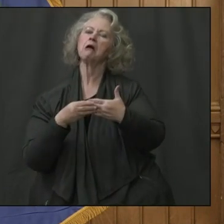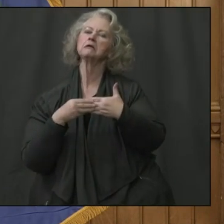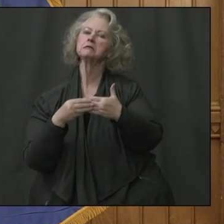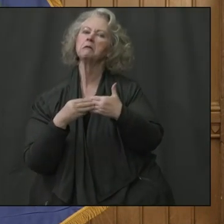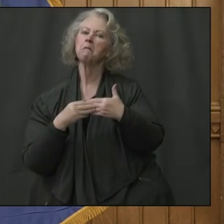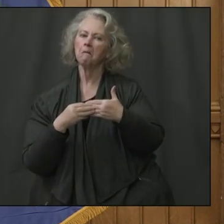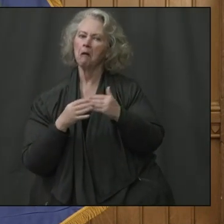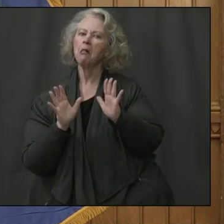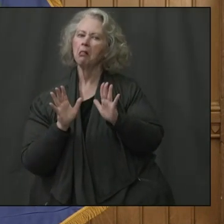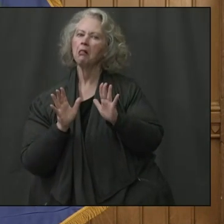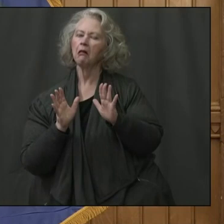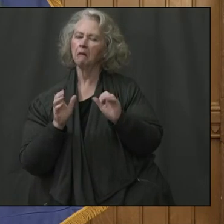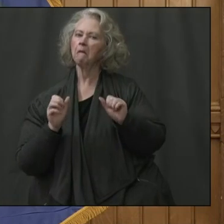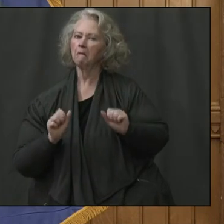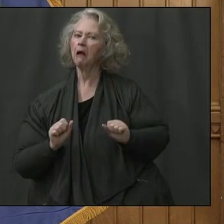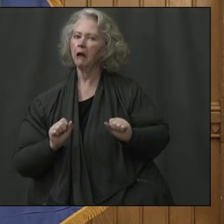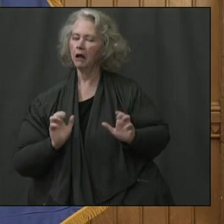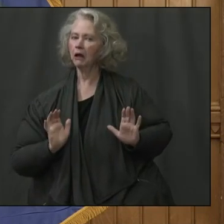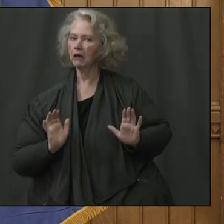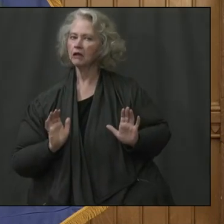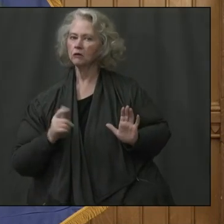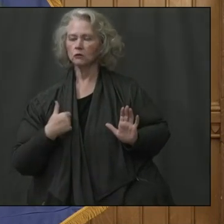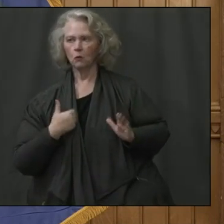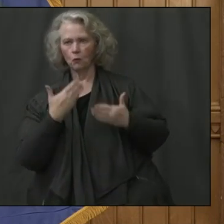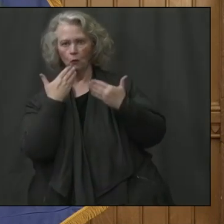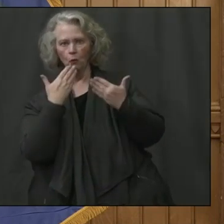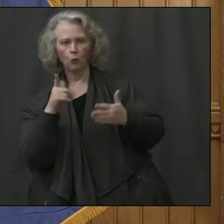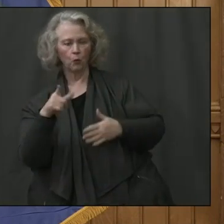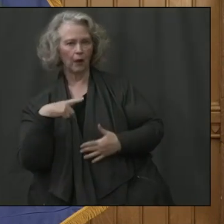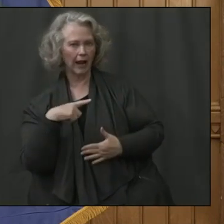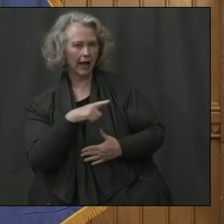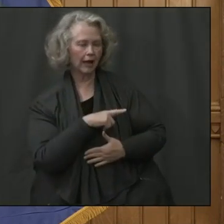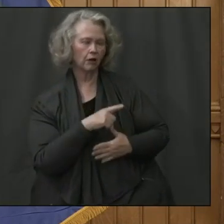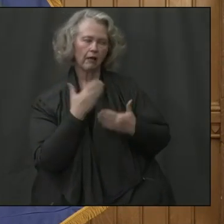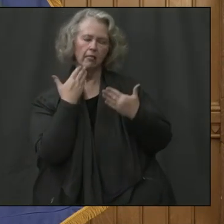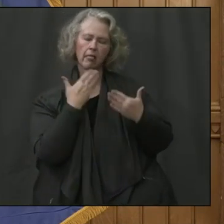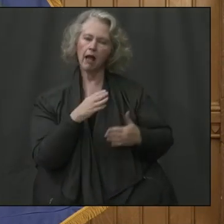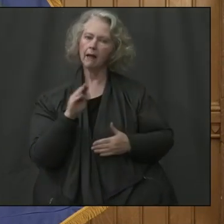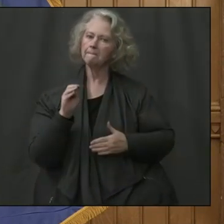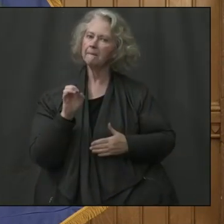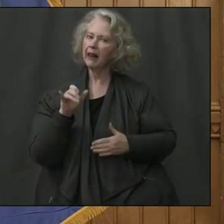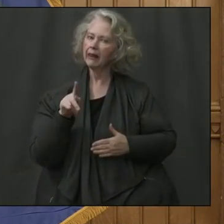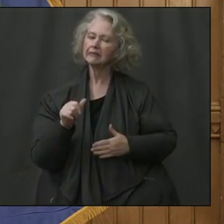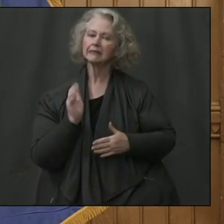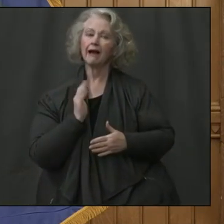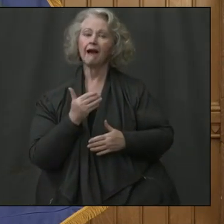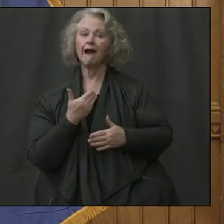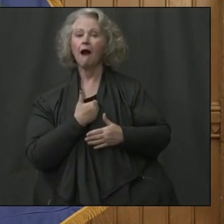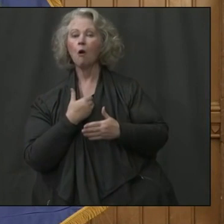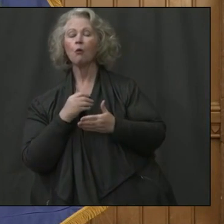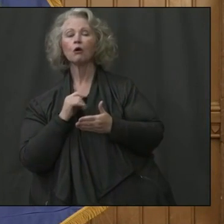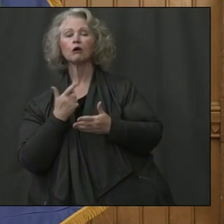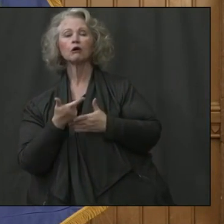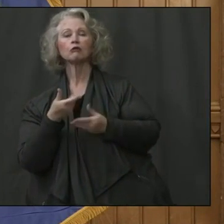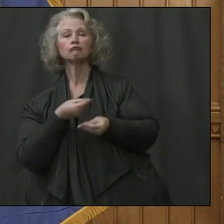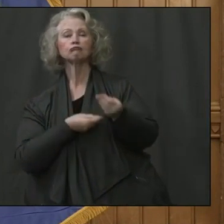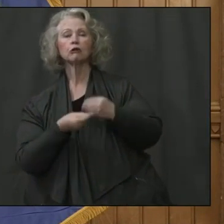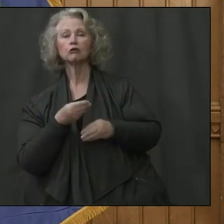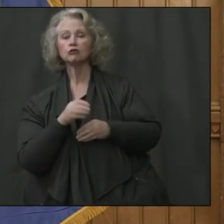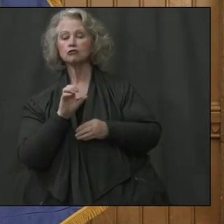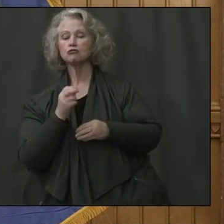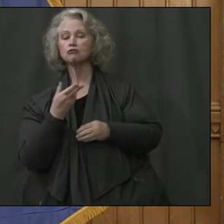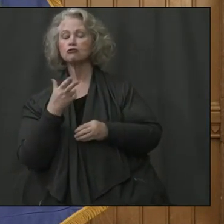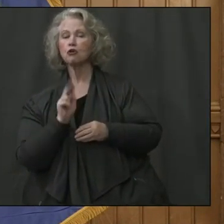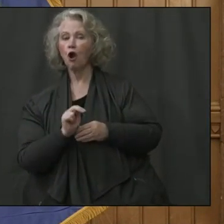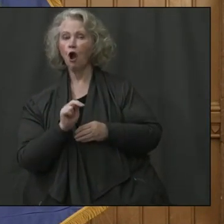So I really, you know, thank the legislature. I thank Melissa. thank Sean Wooden, our treasurer, for holding the line and making sure that we have